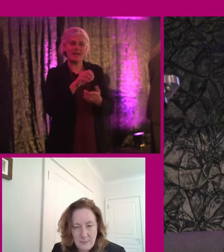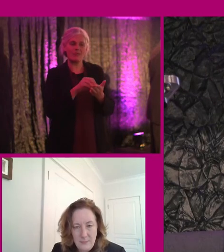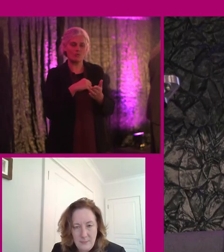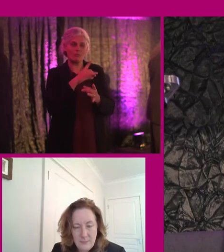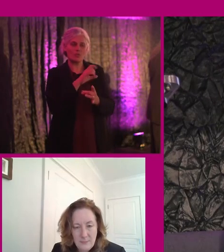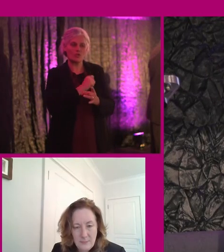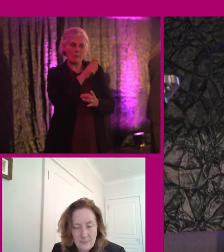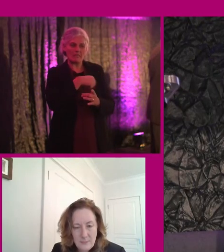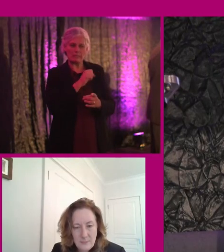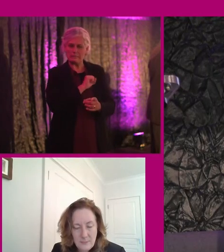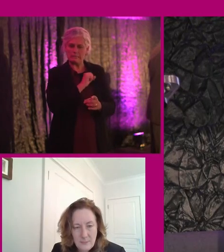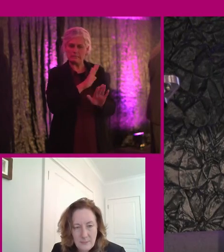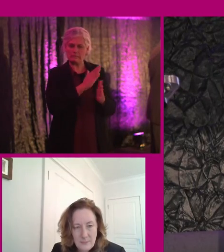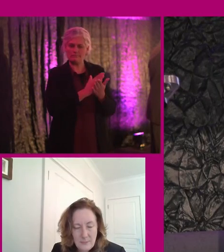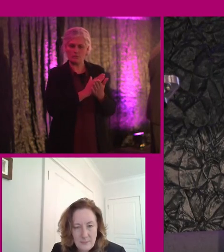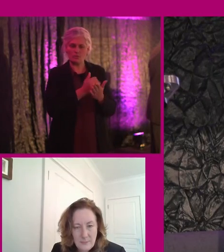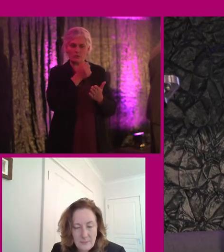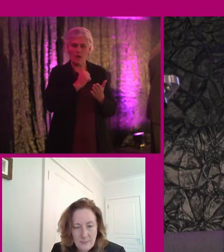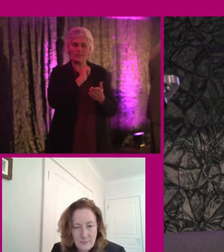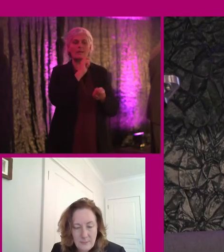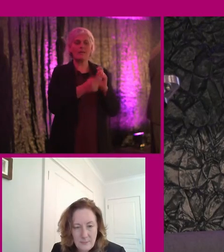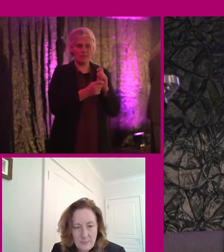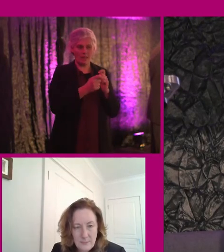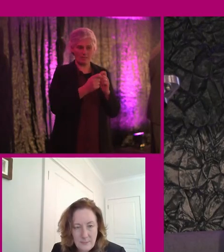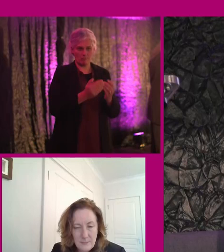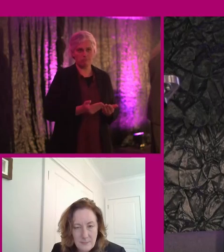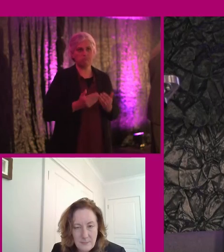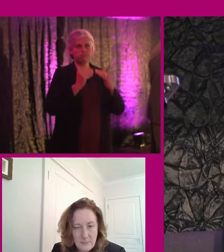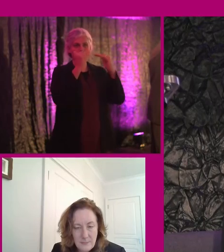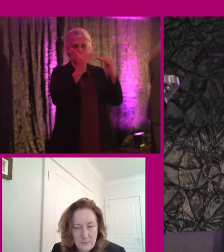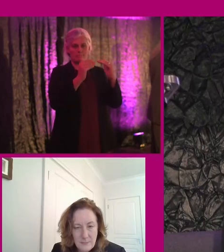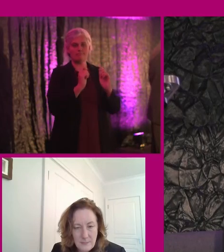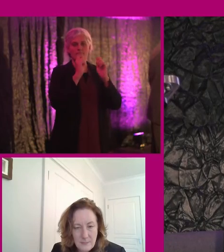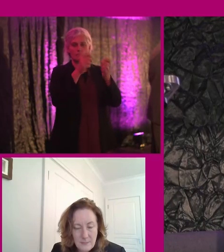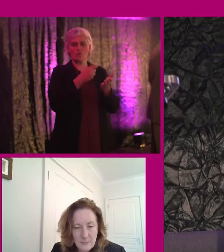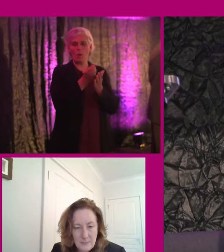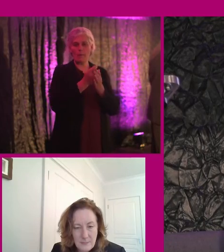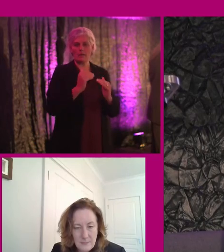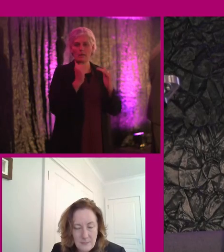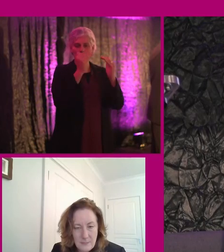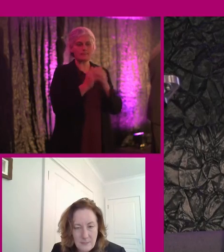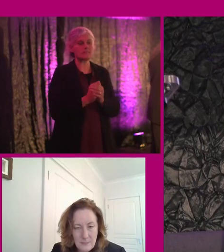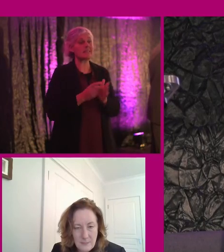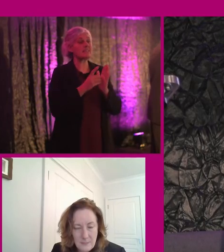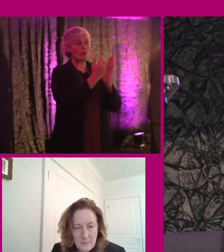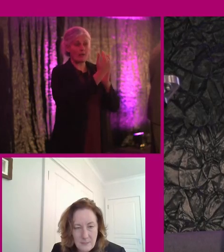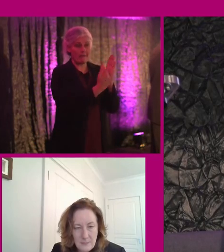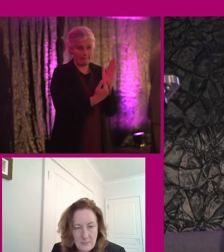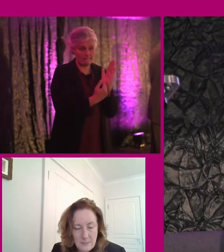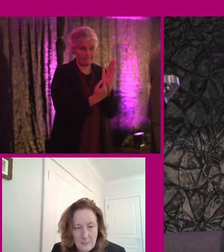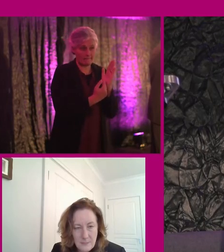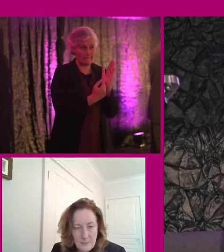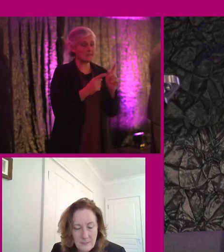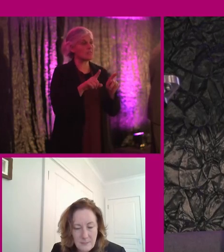not satisfied with that answer, they may take that complaint further to the Ombudsman. The directive bolsters that by